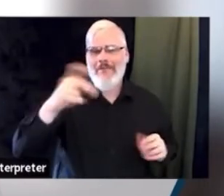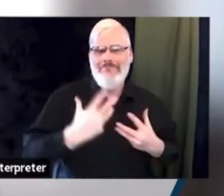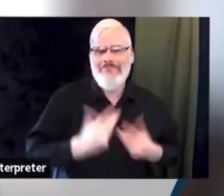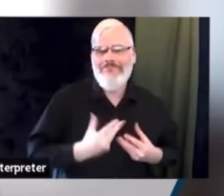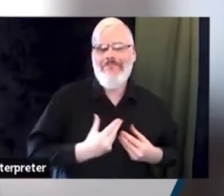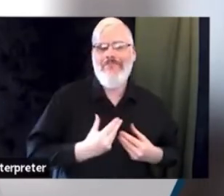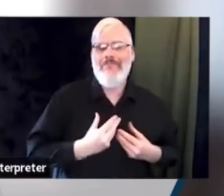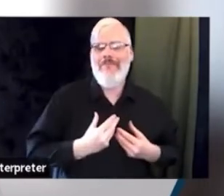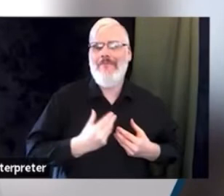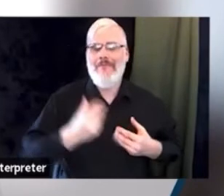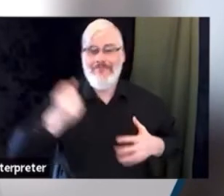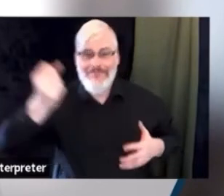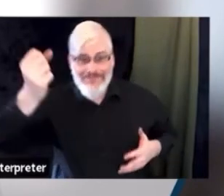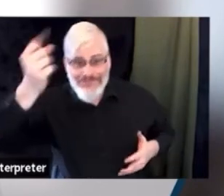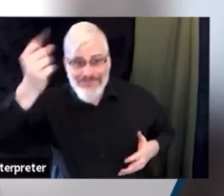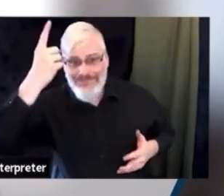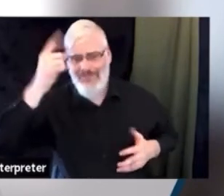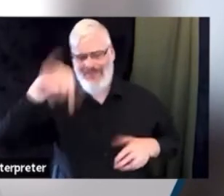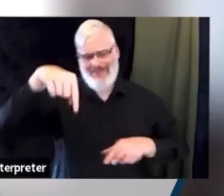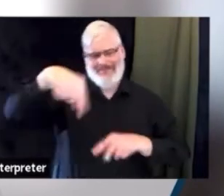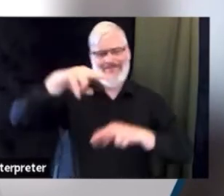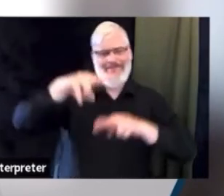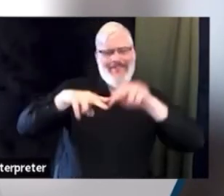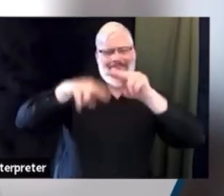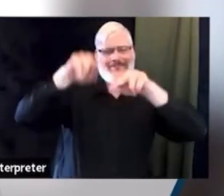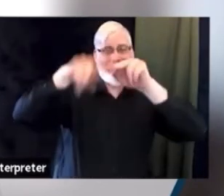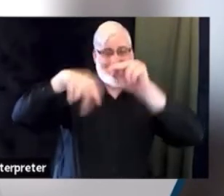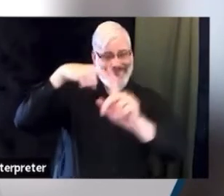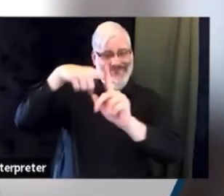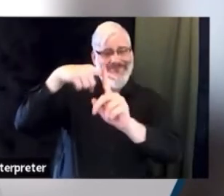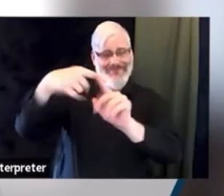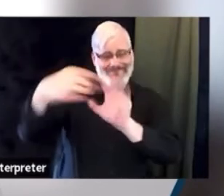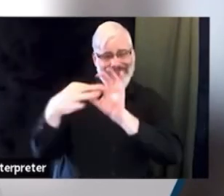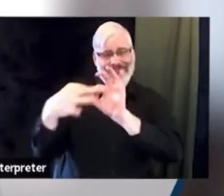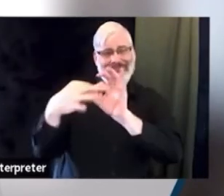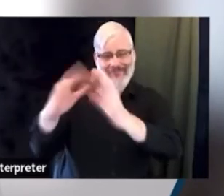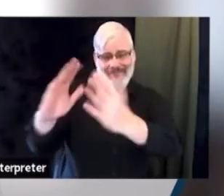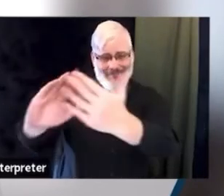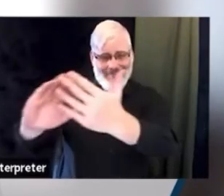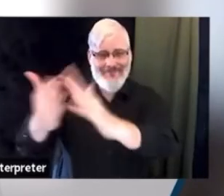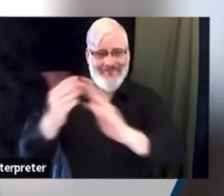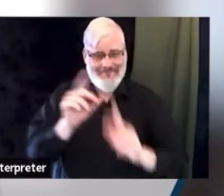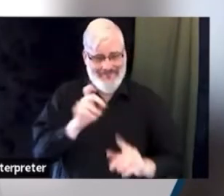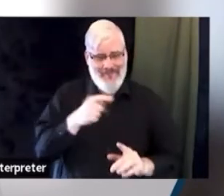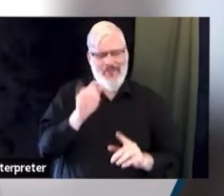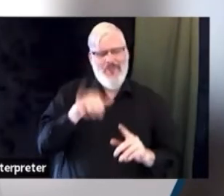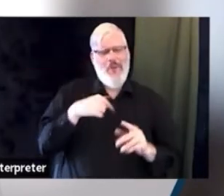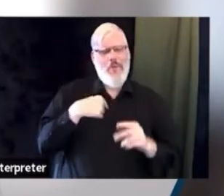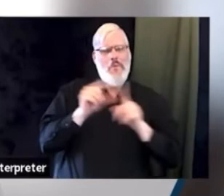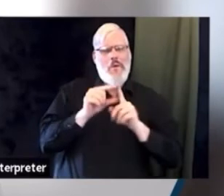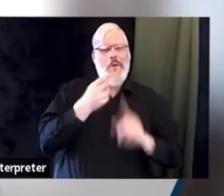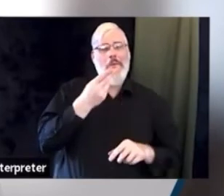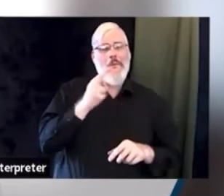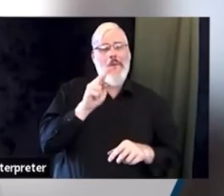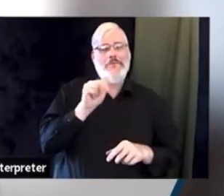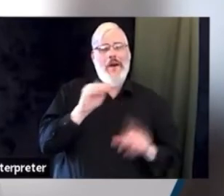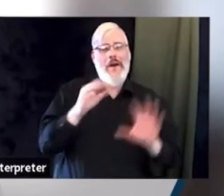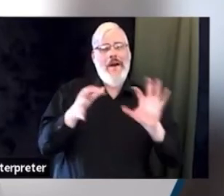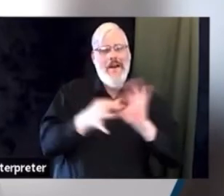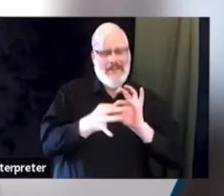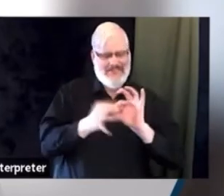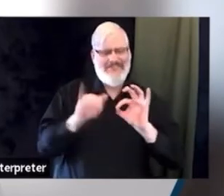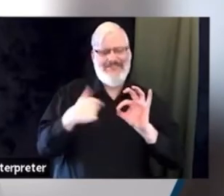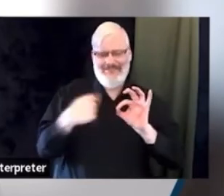are the things, the human elements that are really important to me. Within that, my vision really includes, you know,